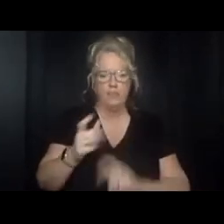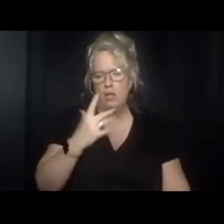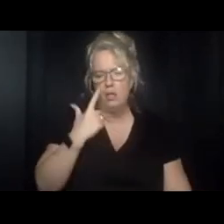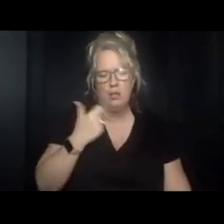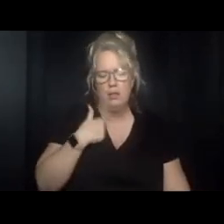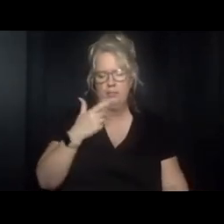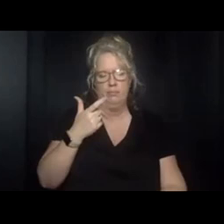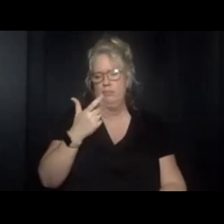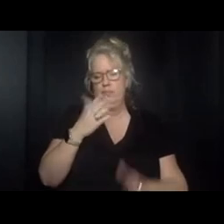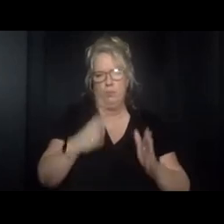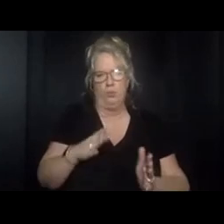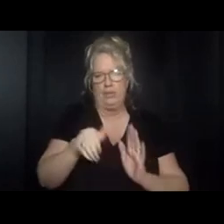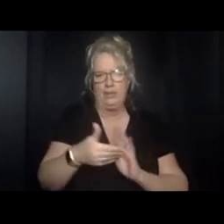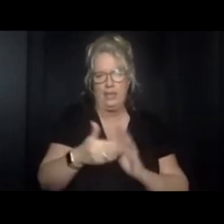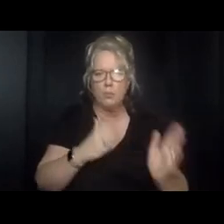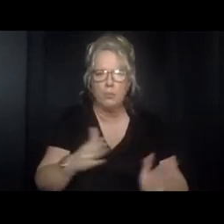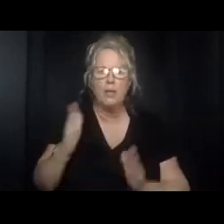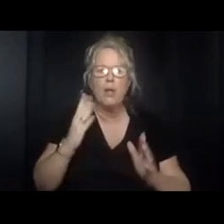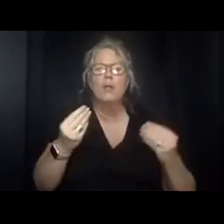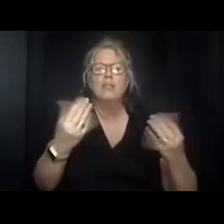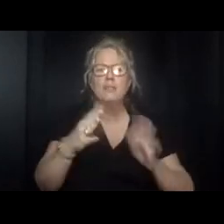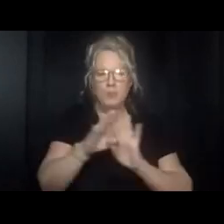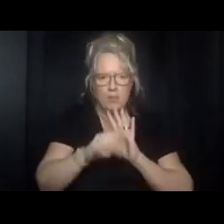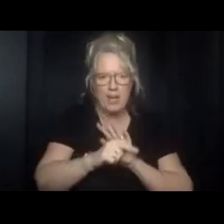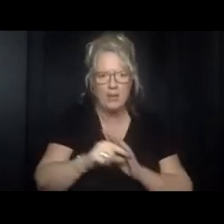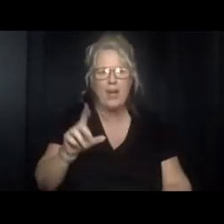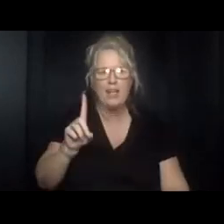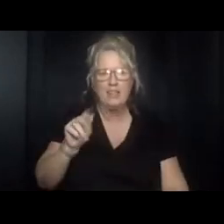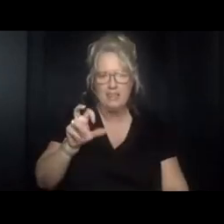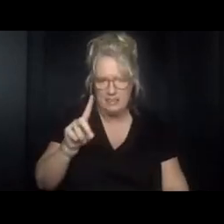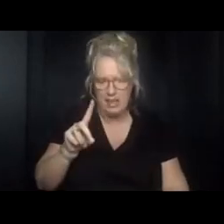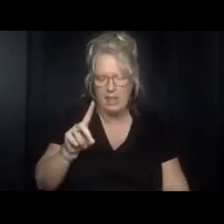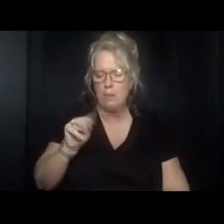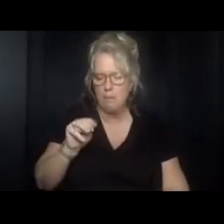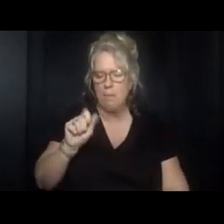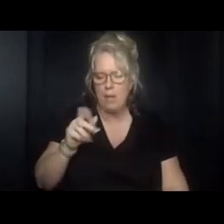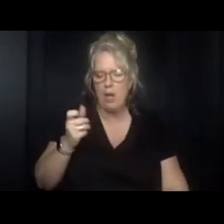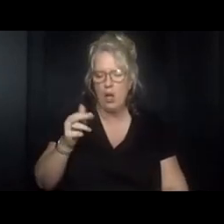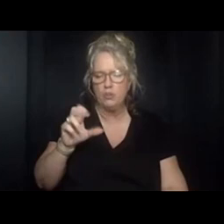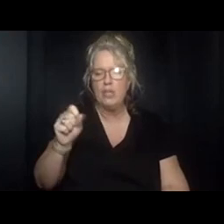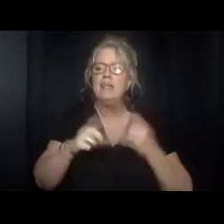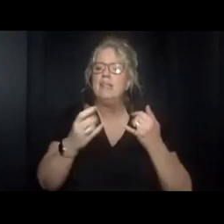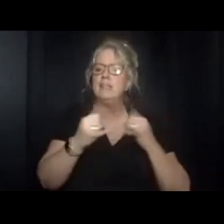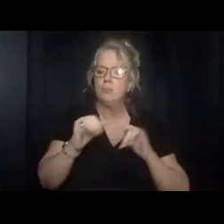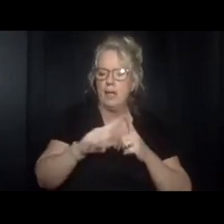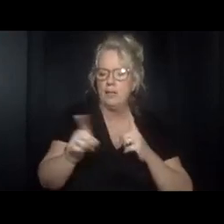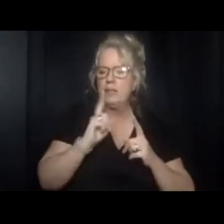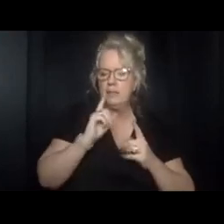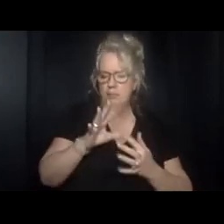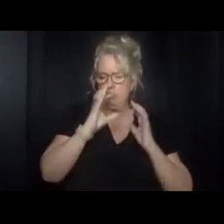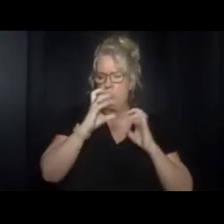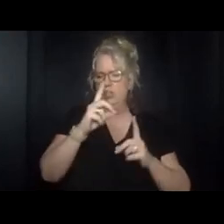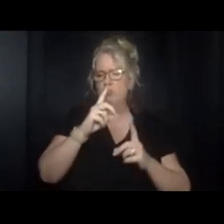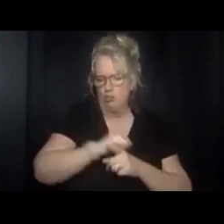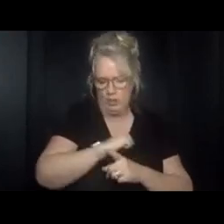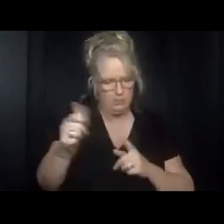he before we do let me give you some background on david david murahashi is an independent special education trainer and consultant